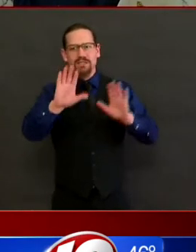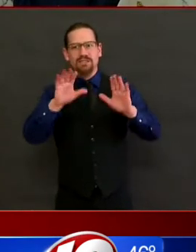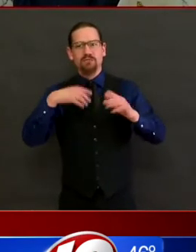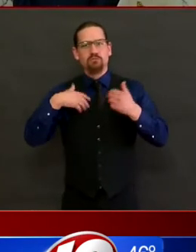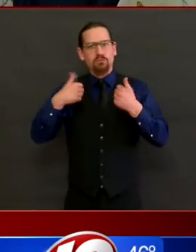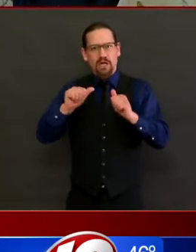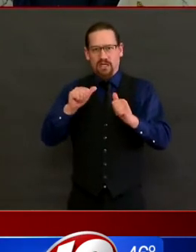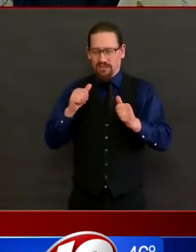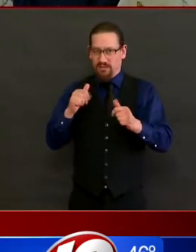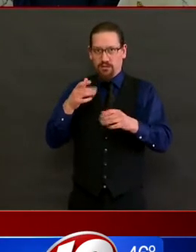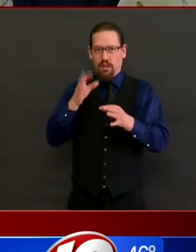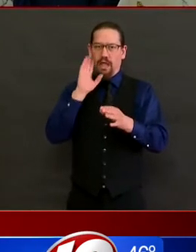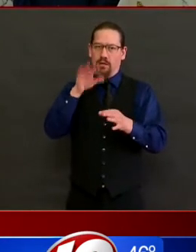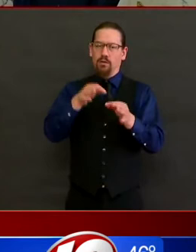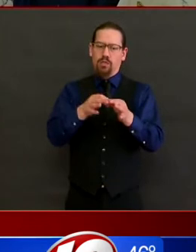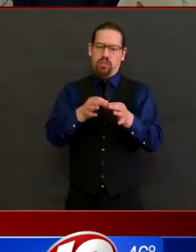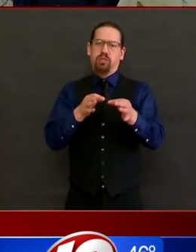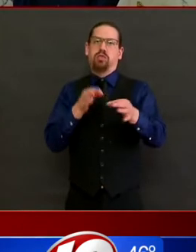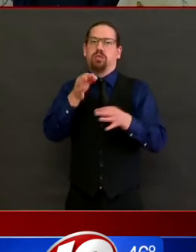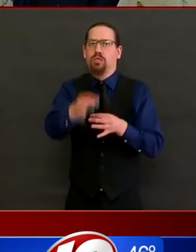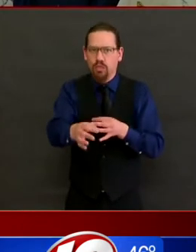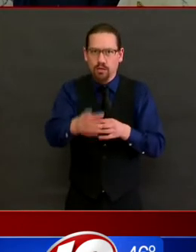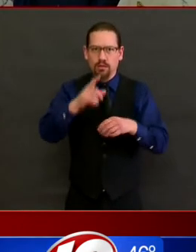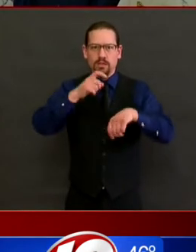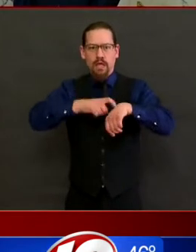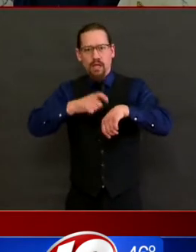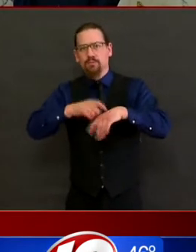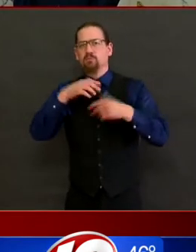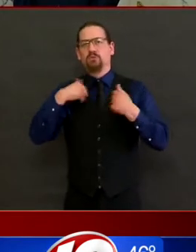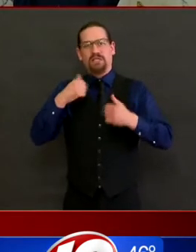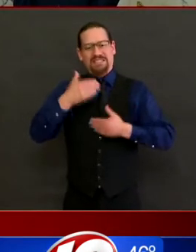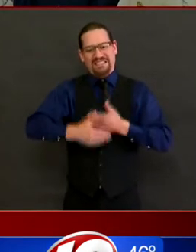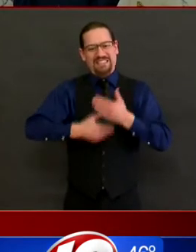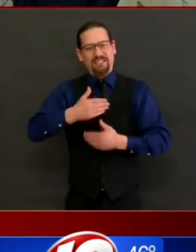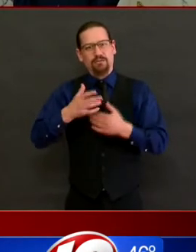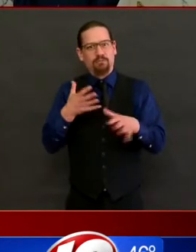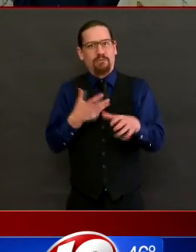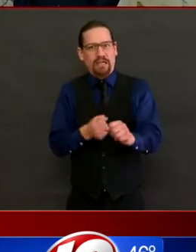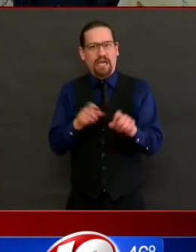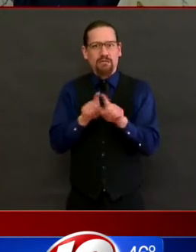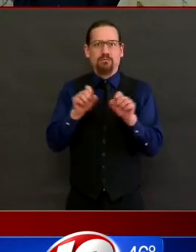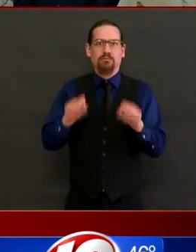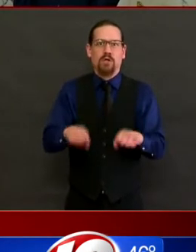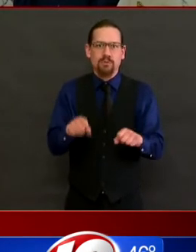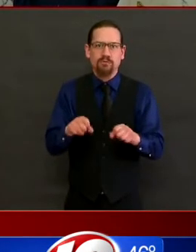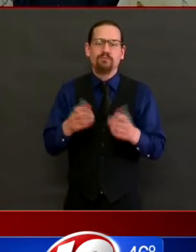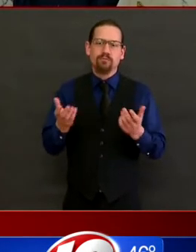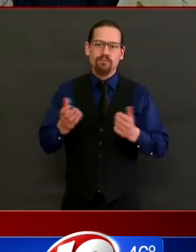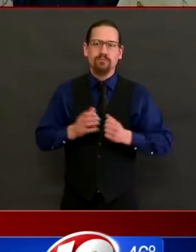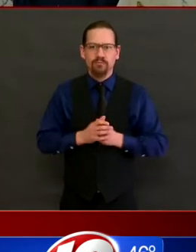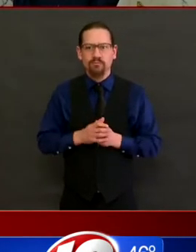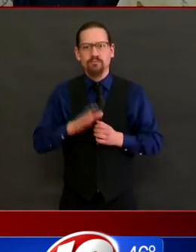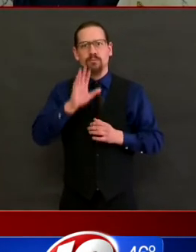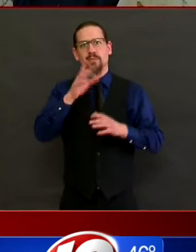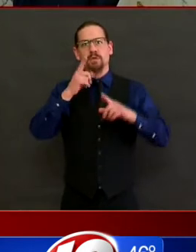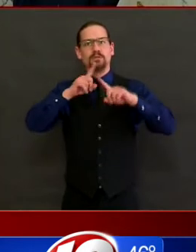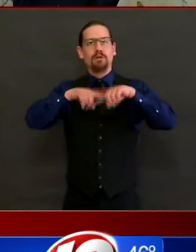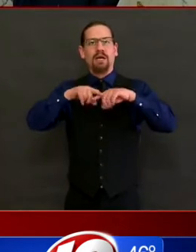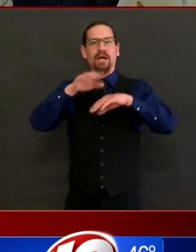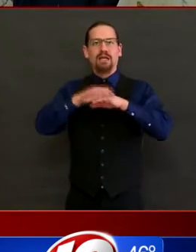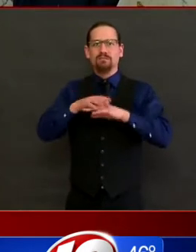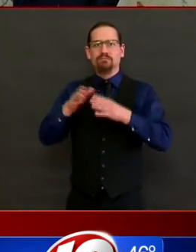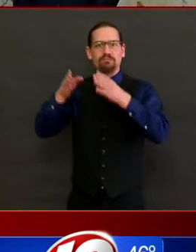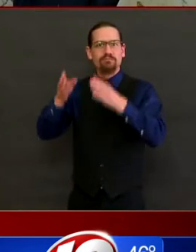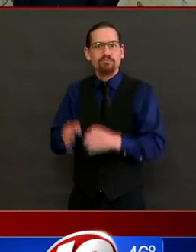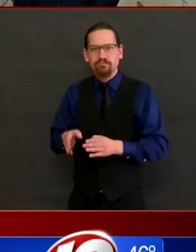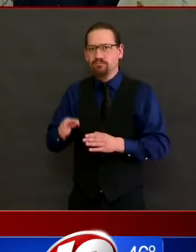to understand that there will be some days where we have some of these cases that take time to get confirmed and